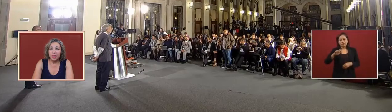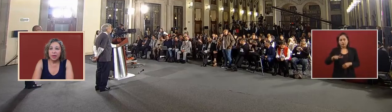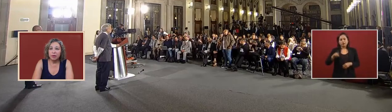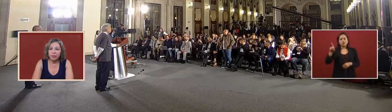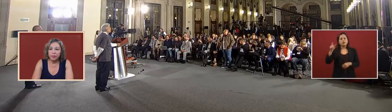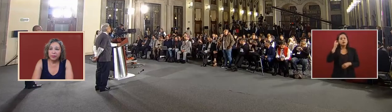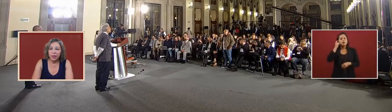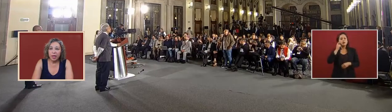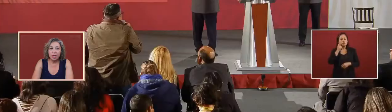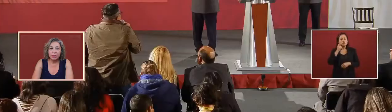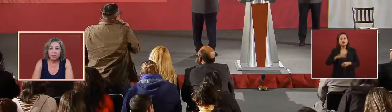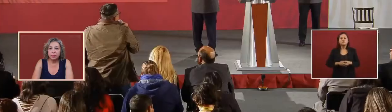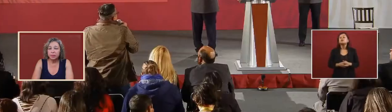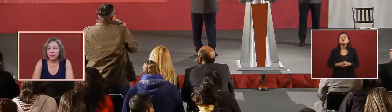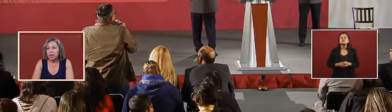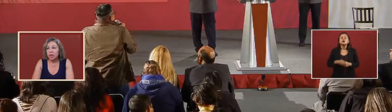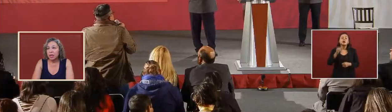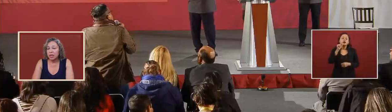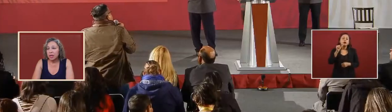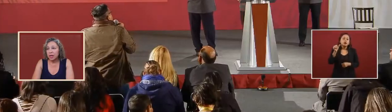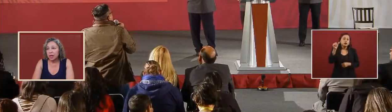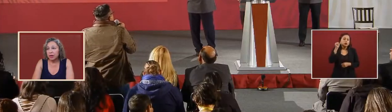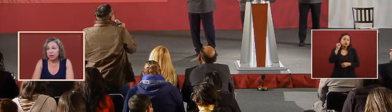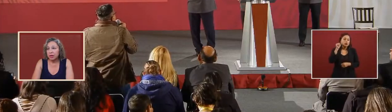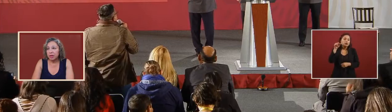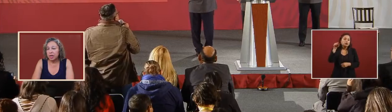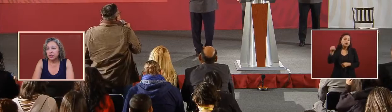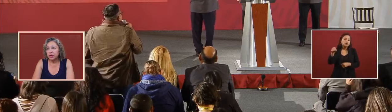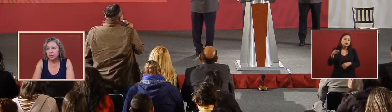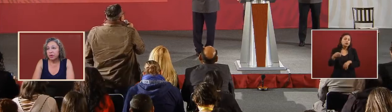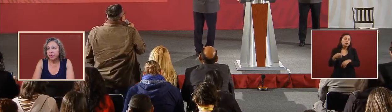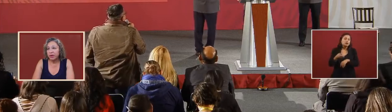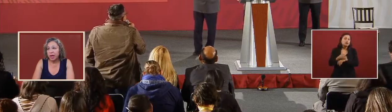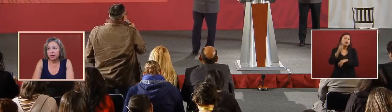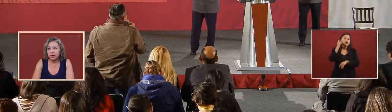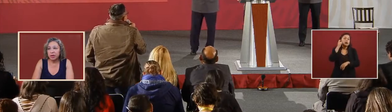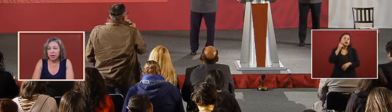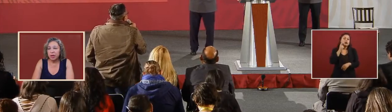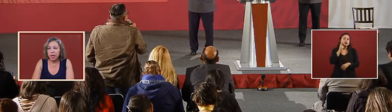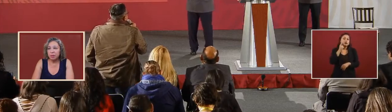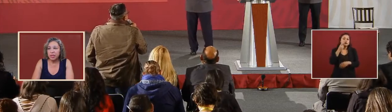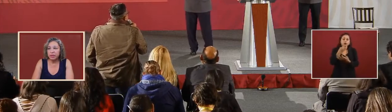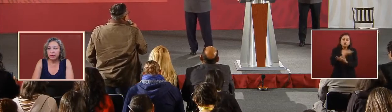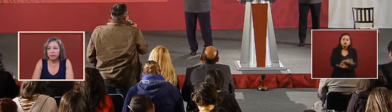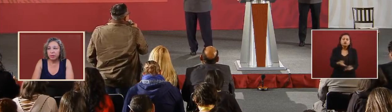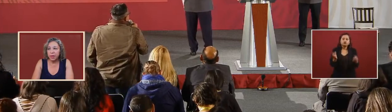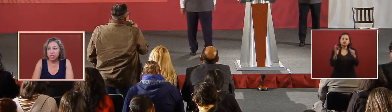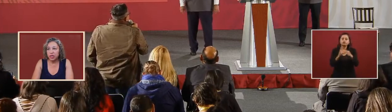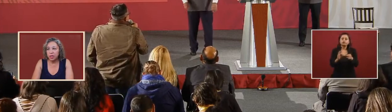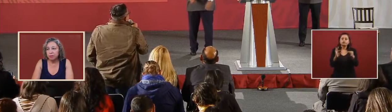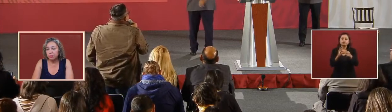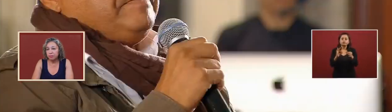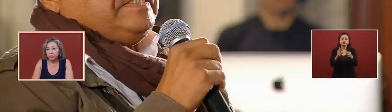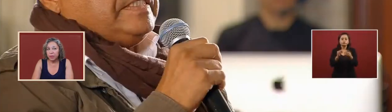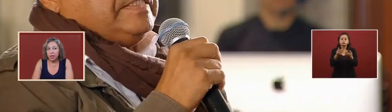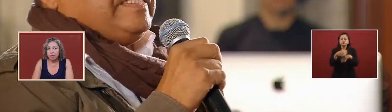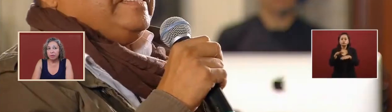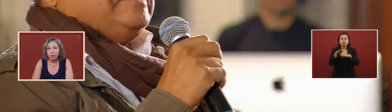from guerrero in guerrero yesterday we found out a piece of information